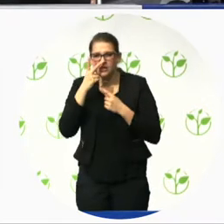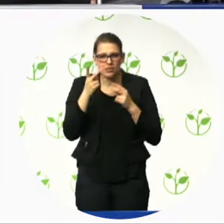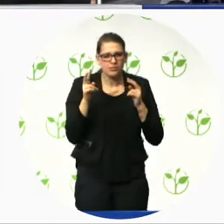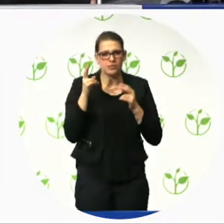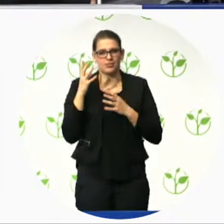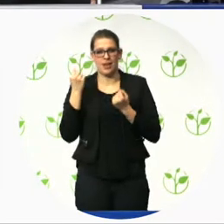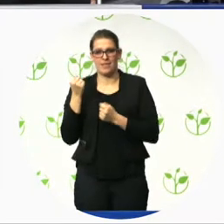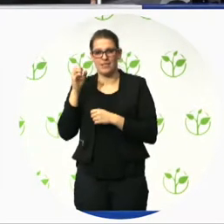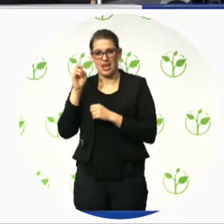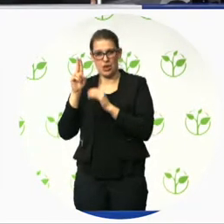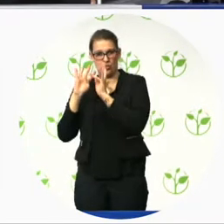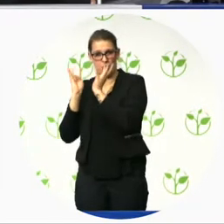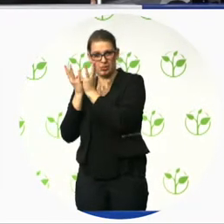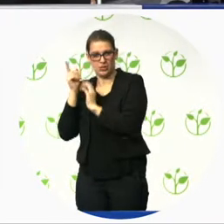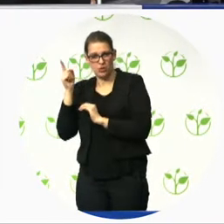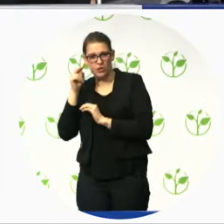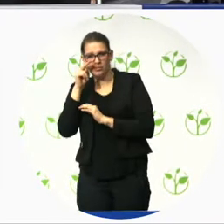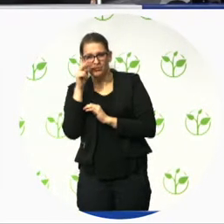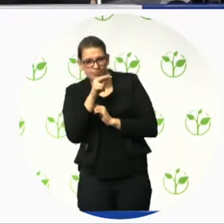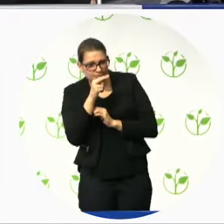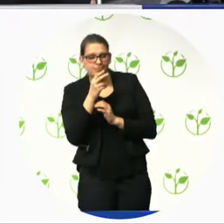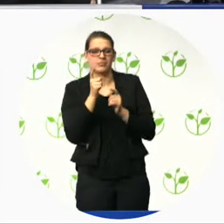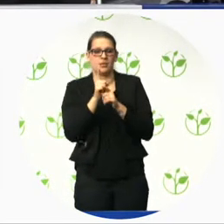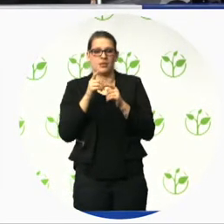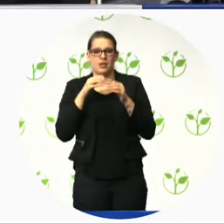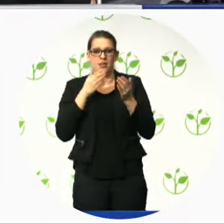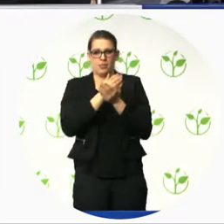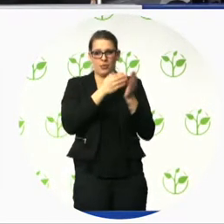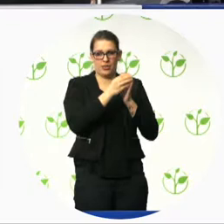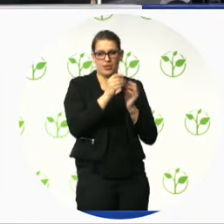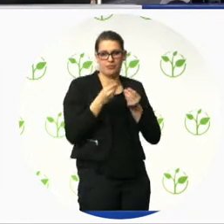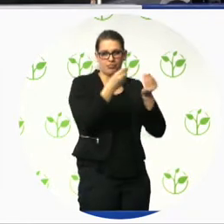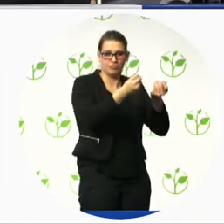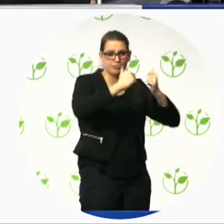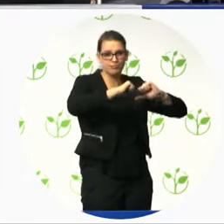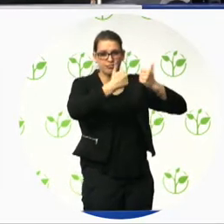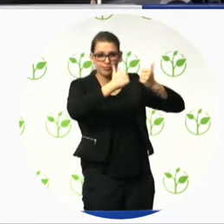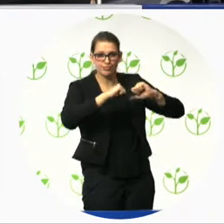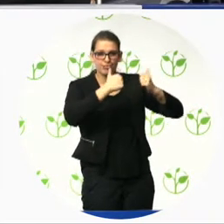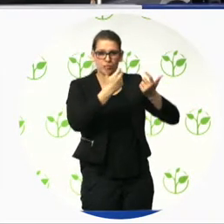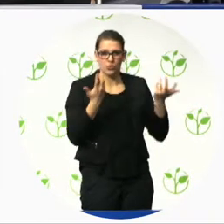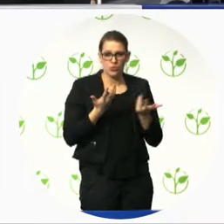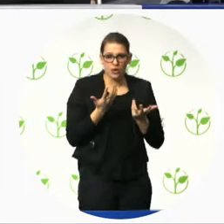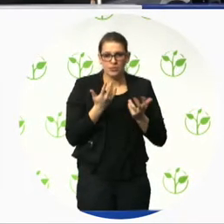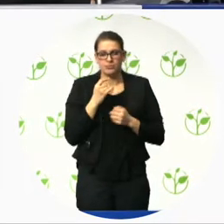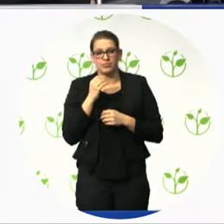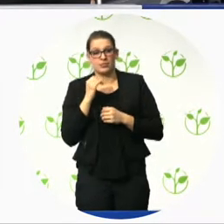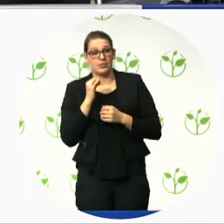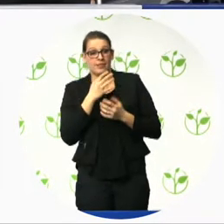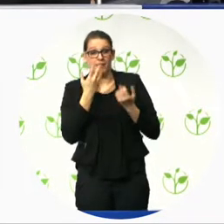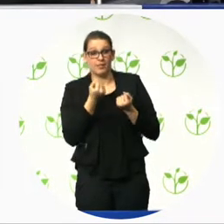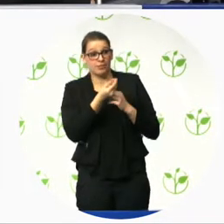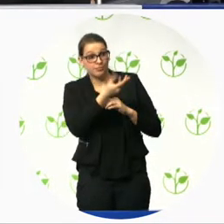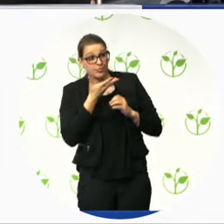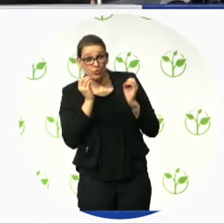till now, there are no options for reporting, for the reporting and for the comparison